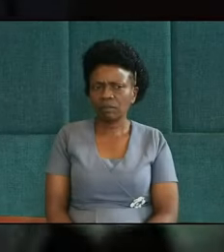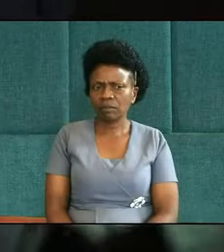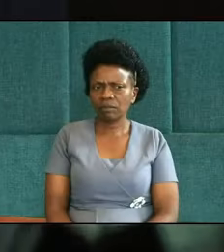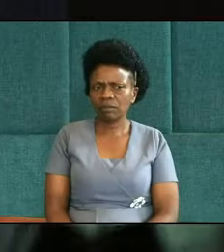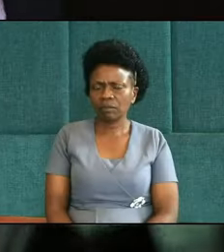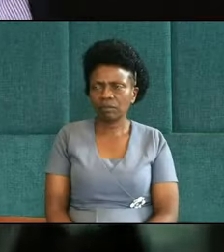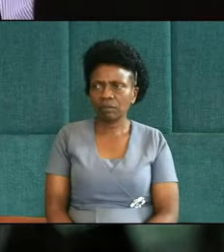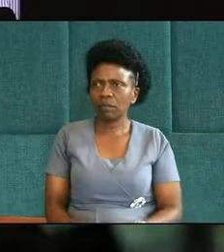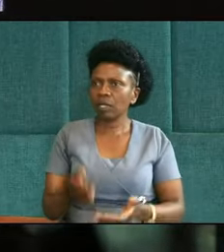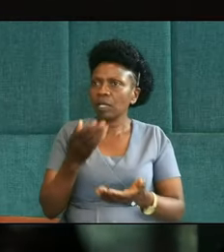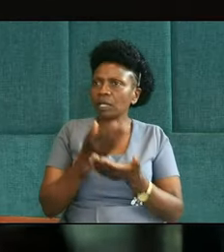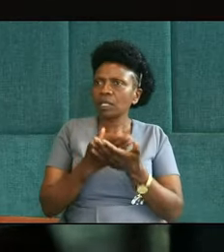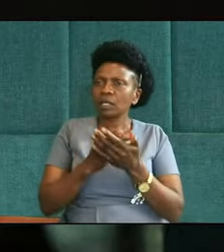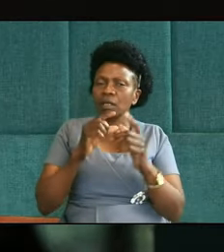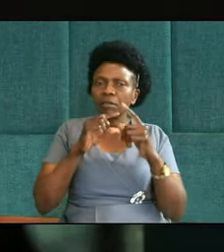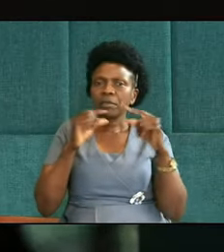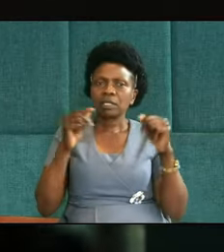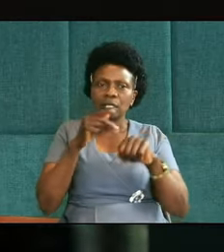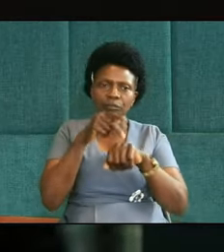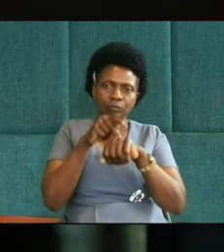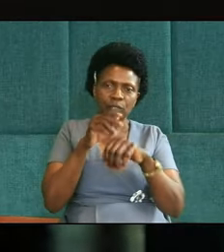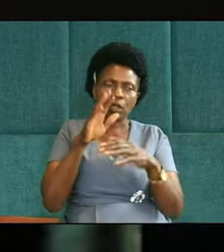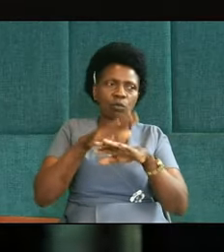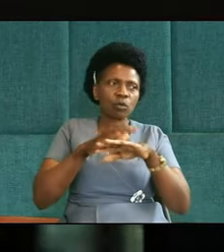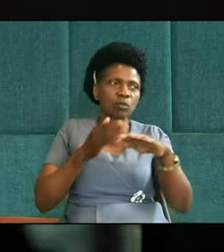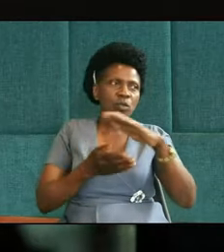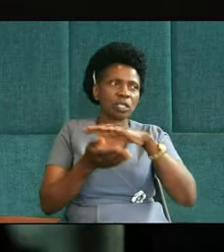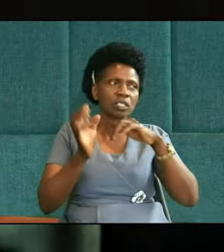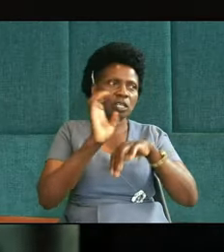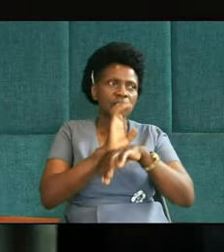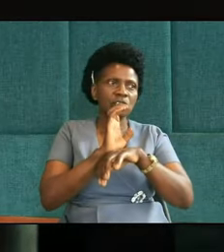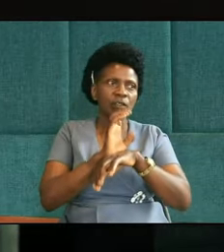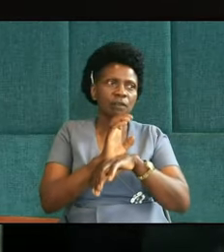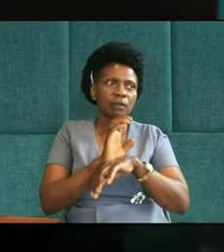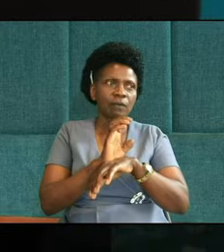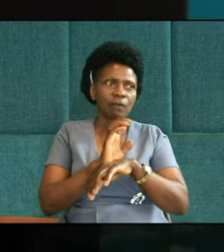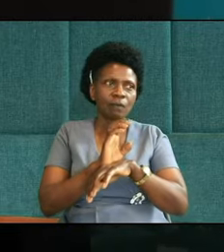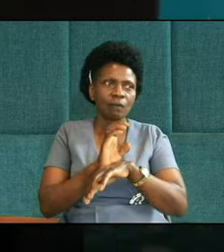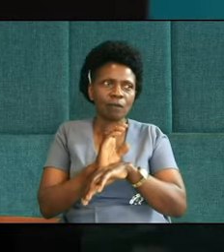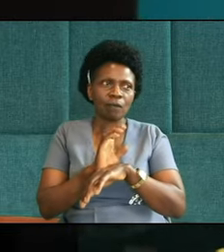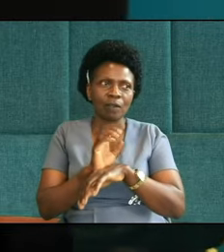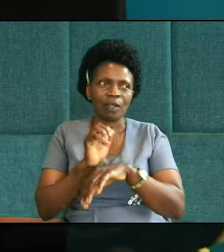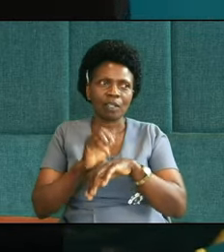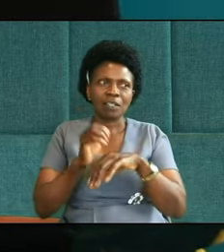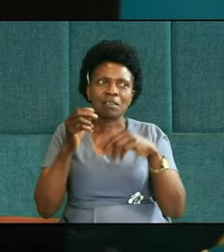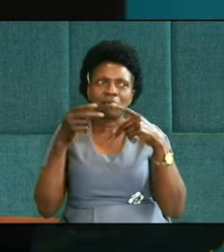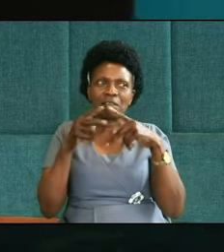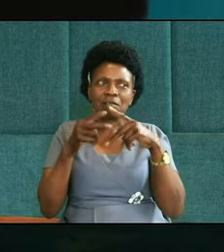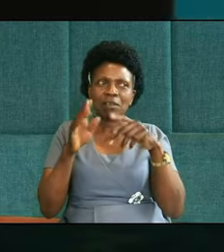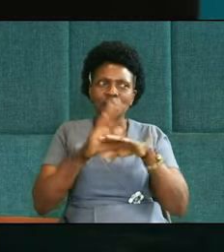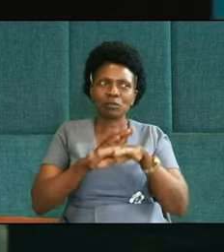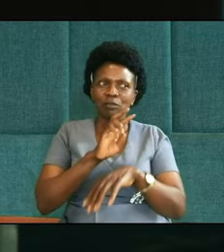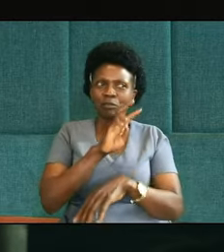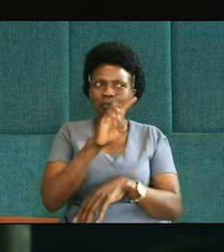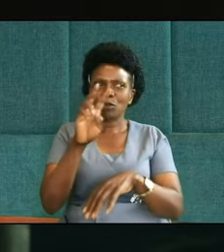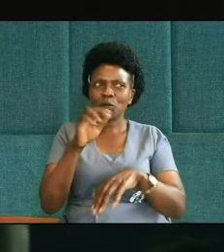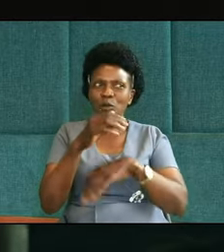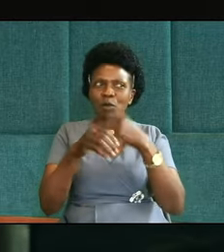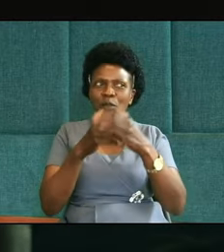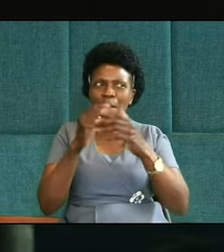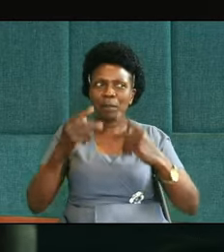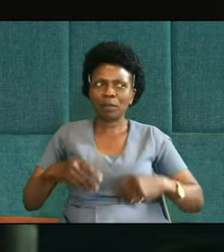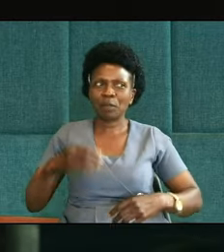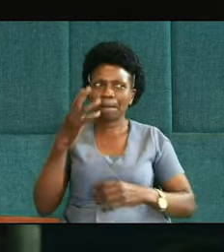Thank you, Pastor Nyaga. Good morning, Church. It is so good to see all of you on this